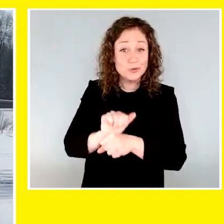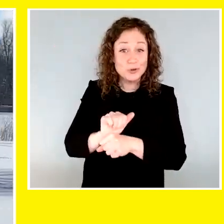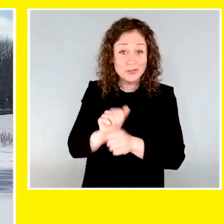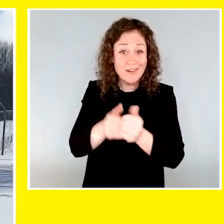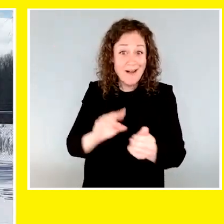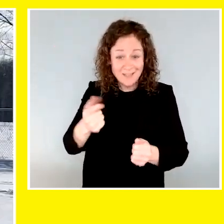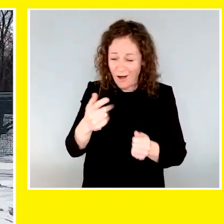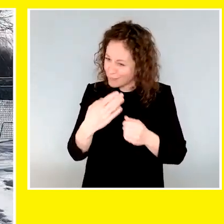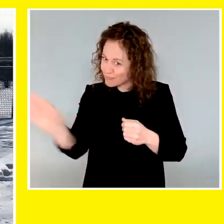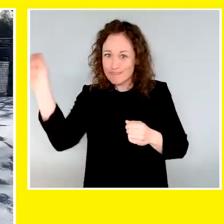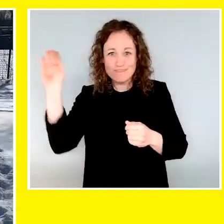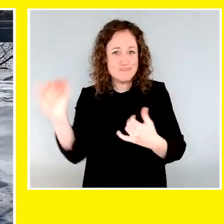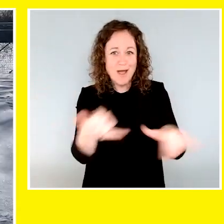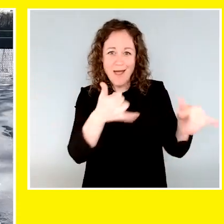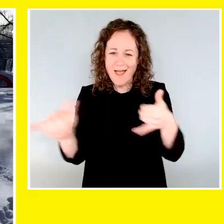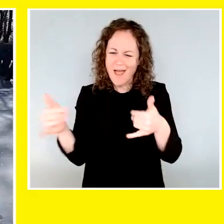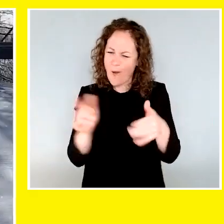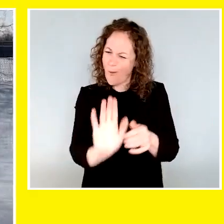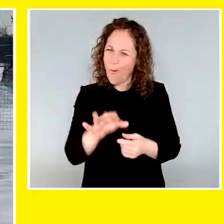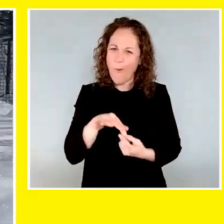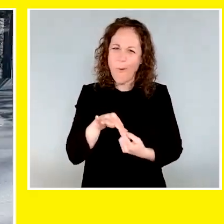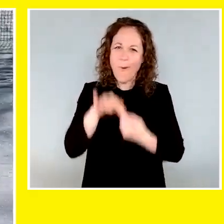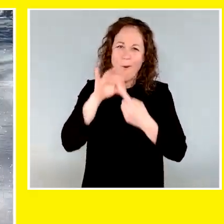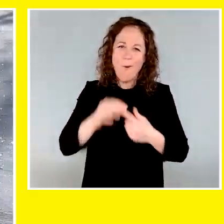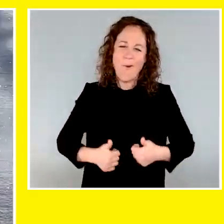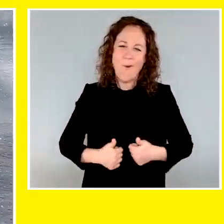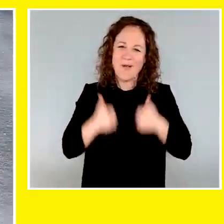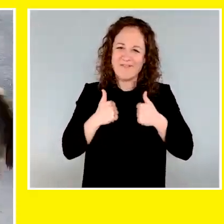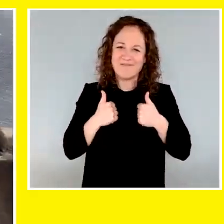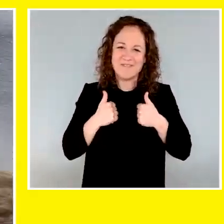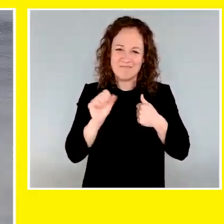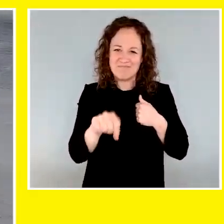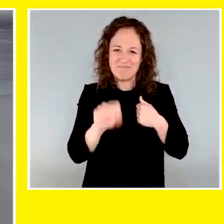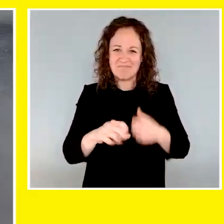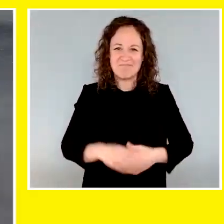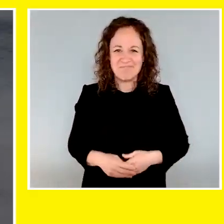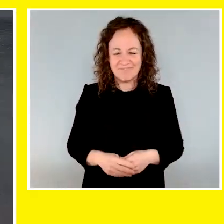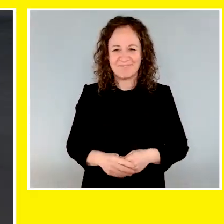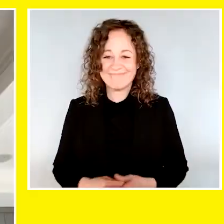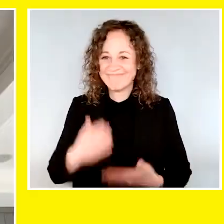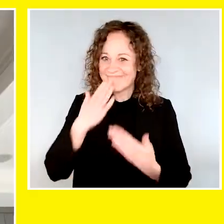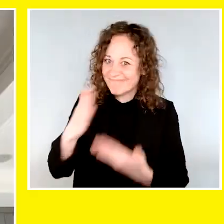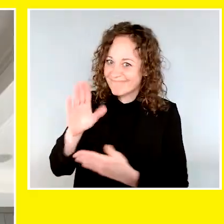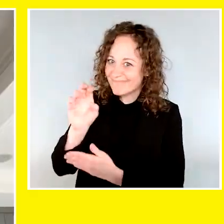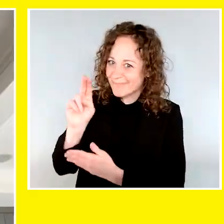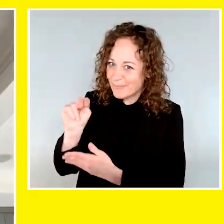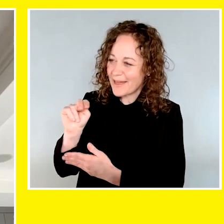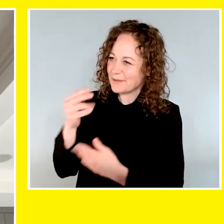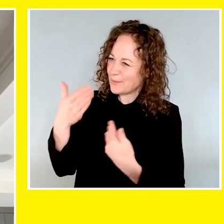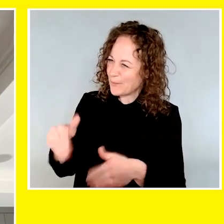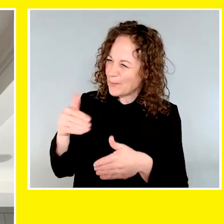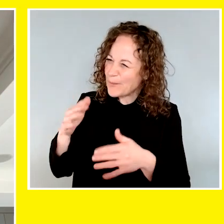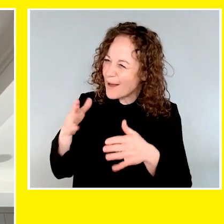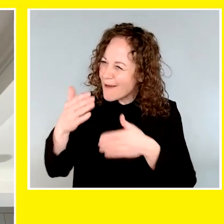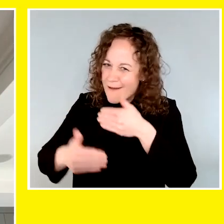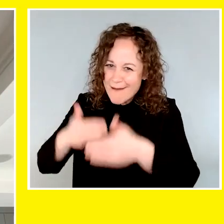life indeed. The three dogs race together through fresh powdered snow. Ben Milroni. Thanks so much for sharing.